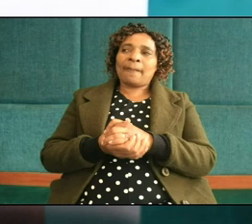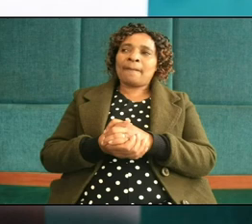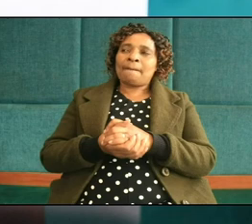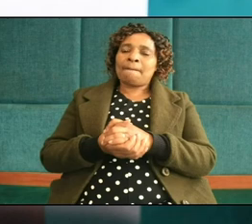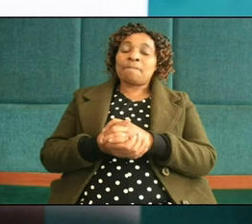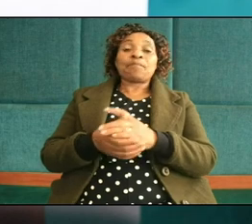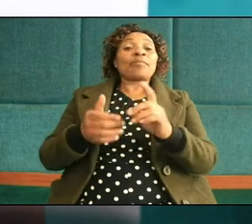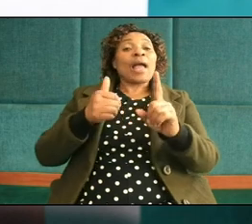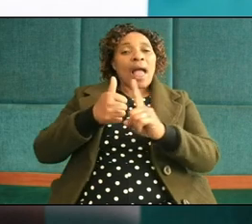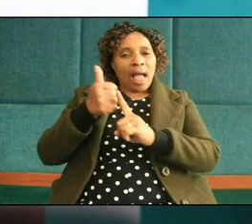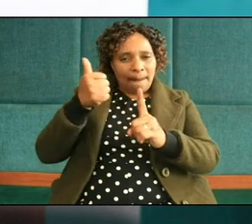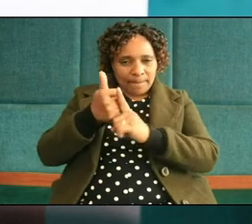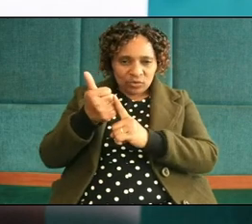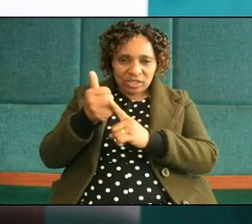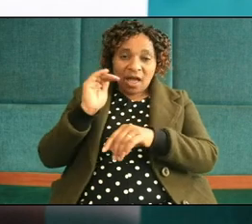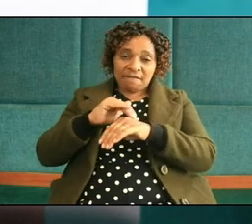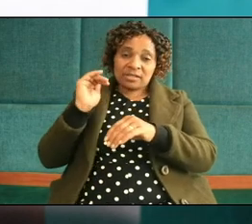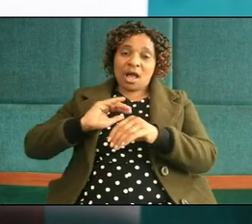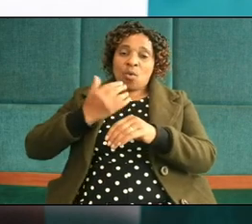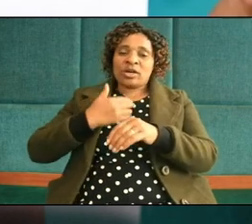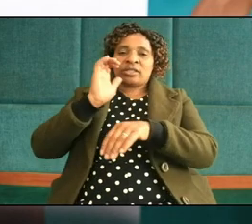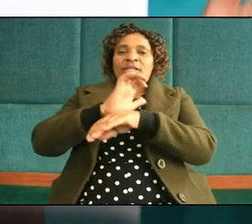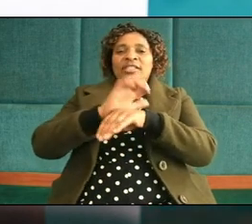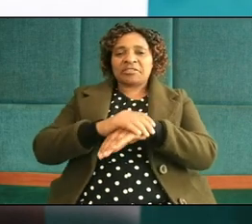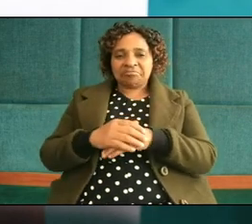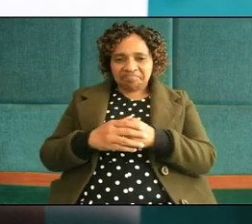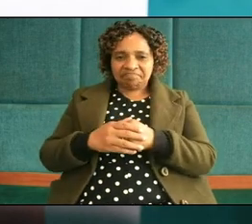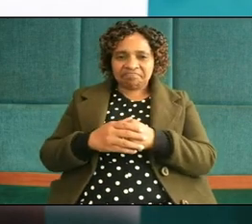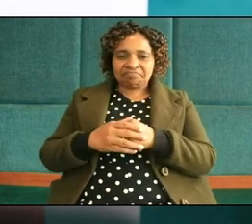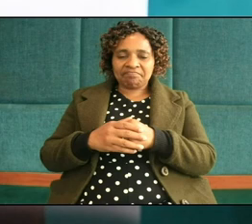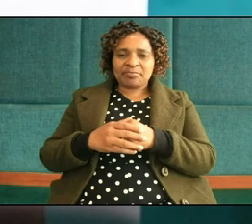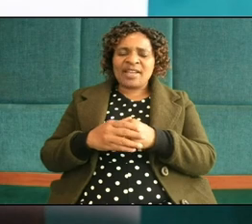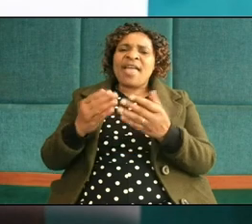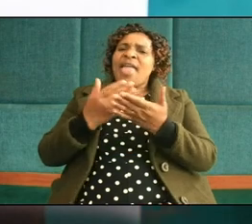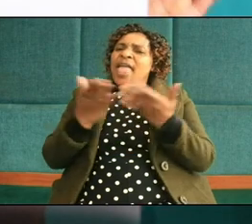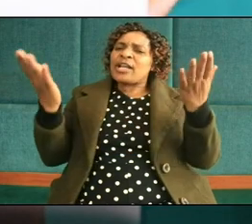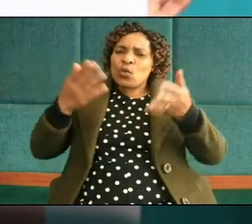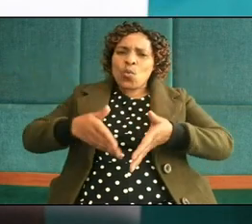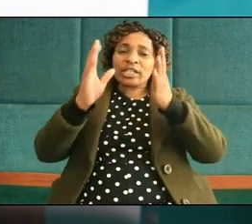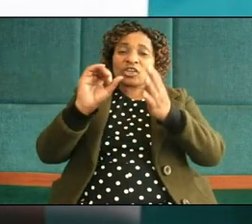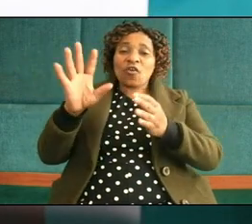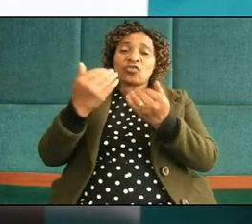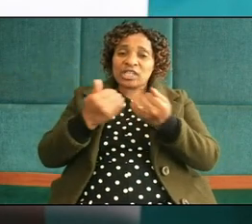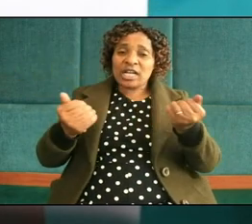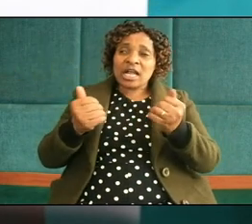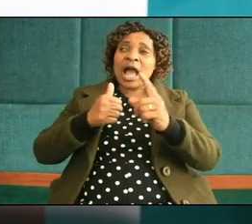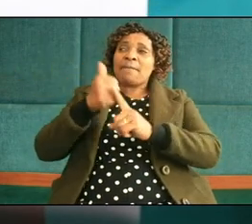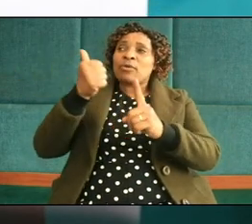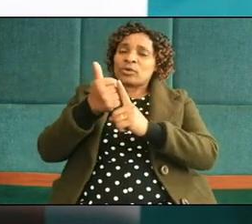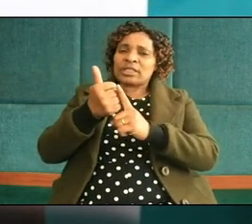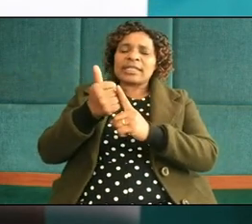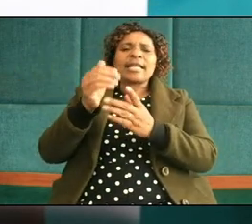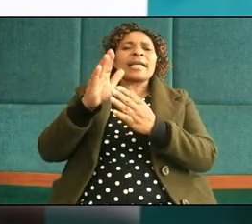abuse impact our churches all types of child abuse have the potential to damage the